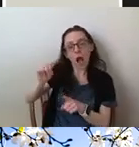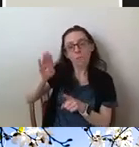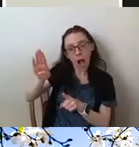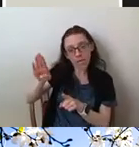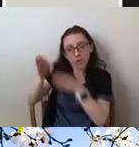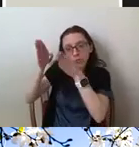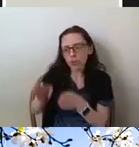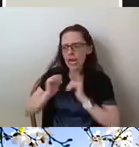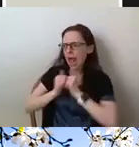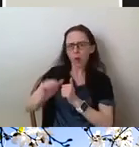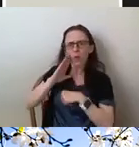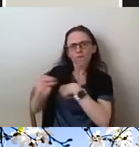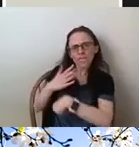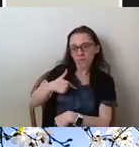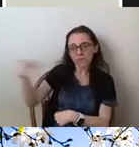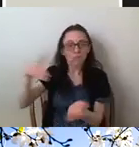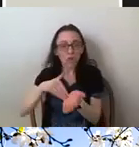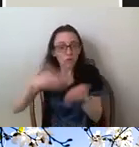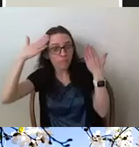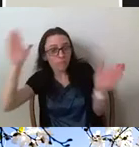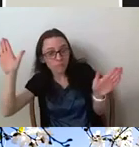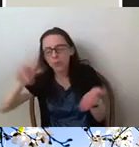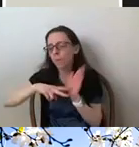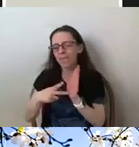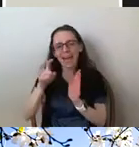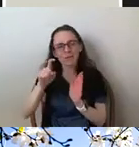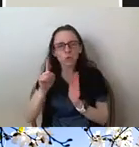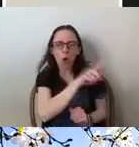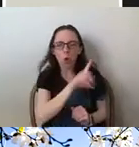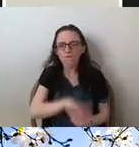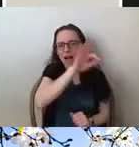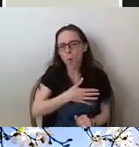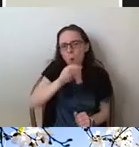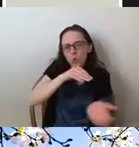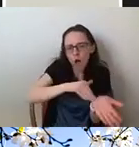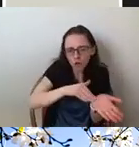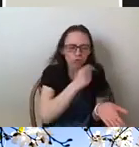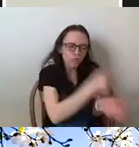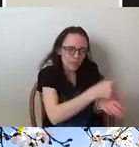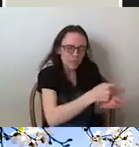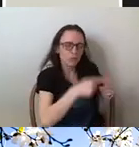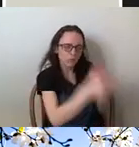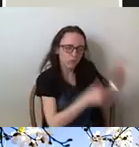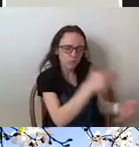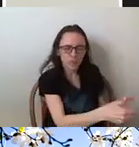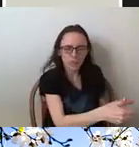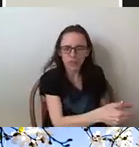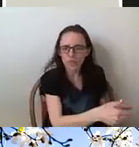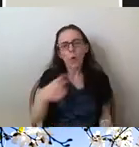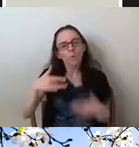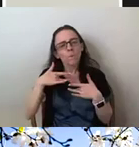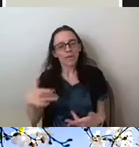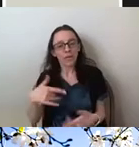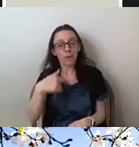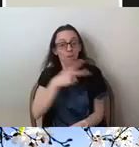treatment to manage their symptoms on their own. And they felt that most of the time they were doing more of the teaching when they went